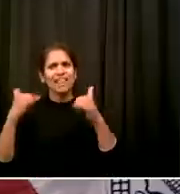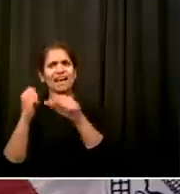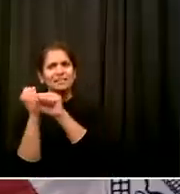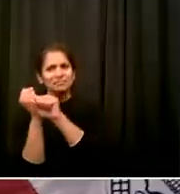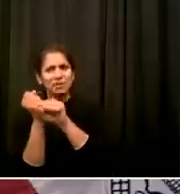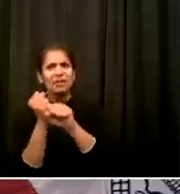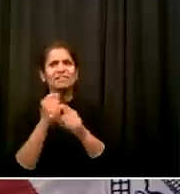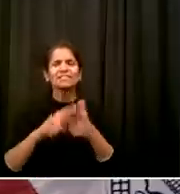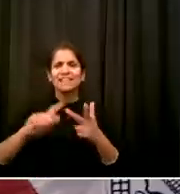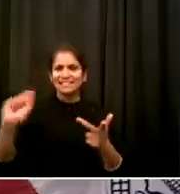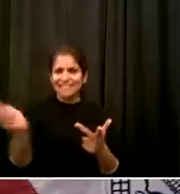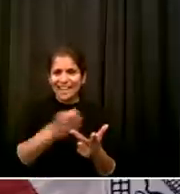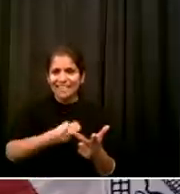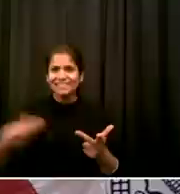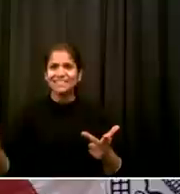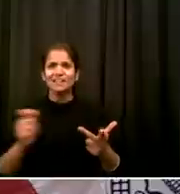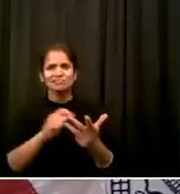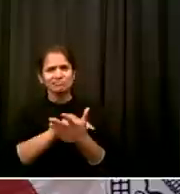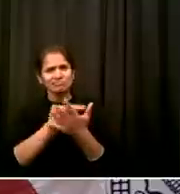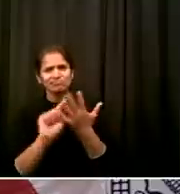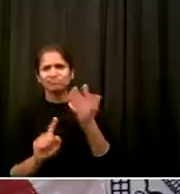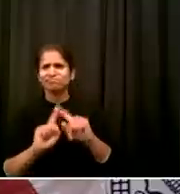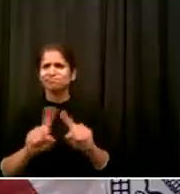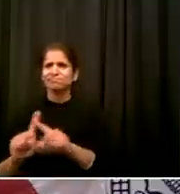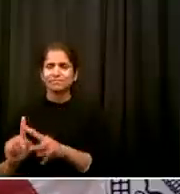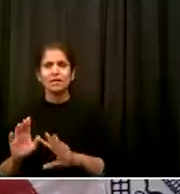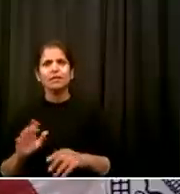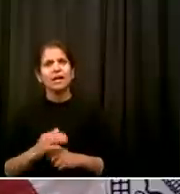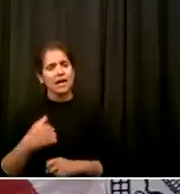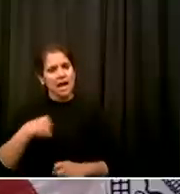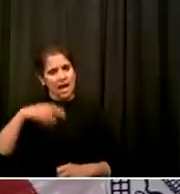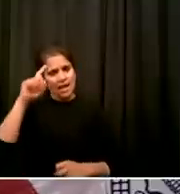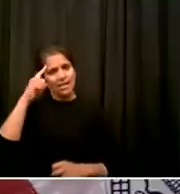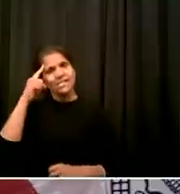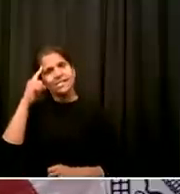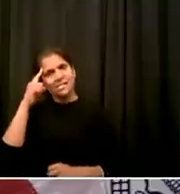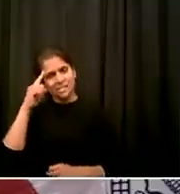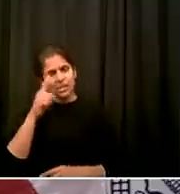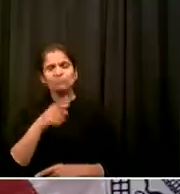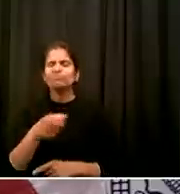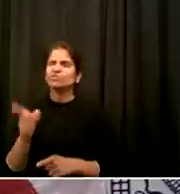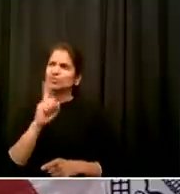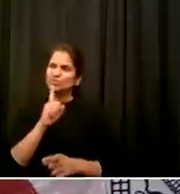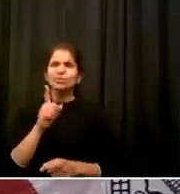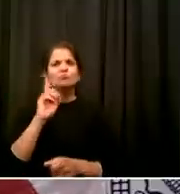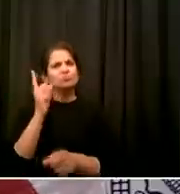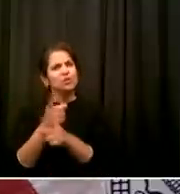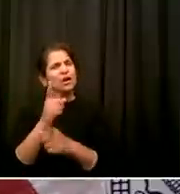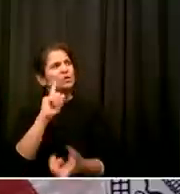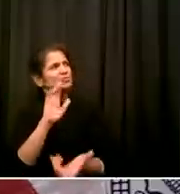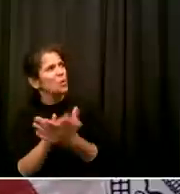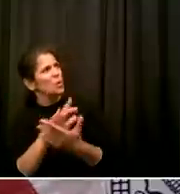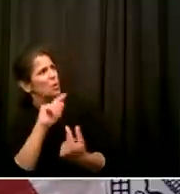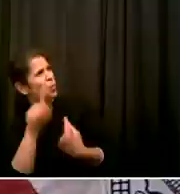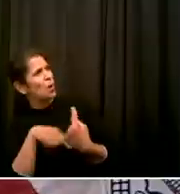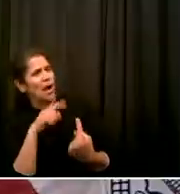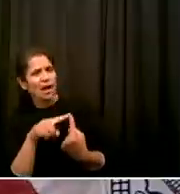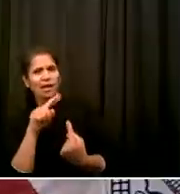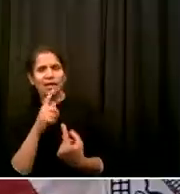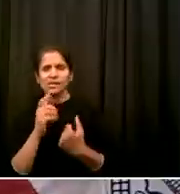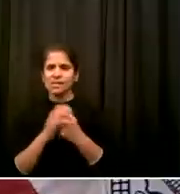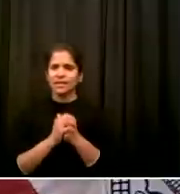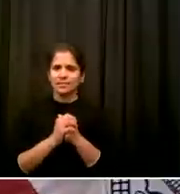I believe the way to act on this And it gets back to your question, the when The first step Monday